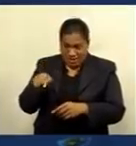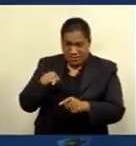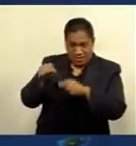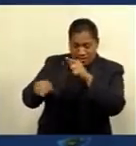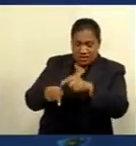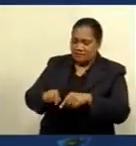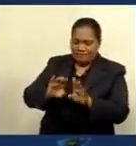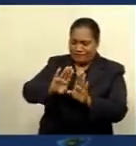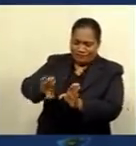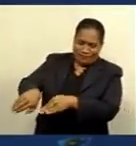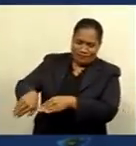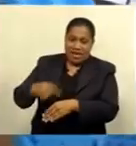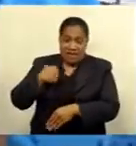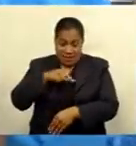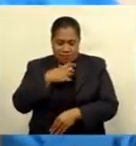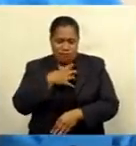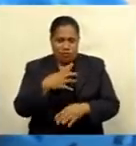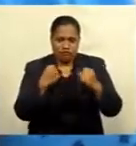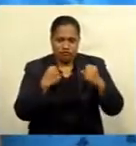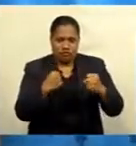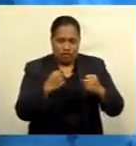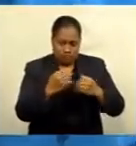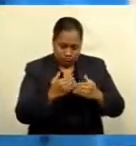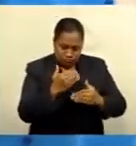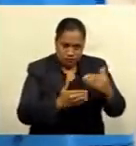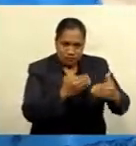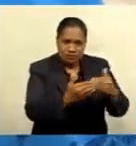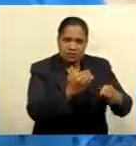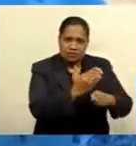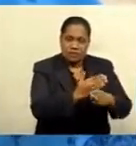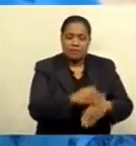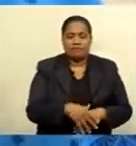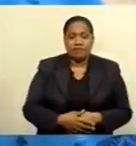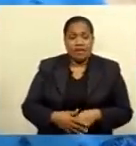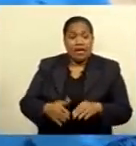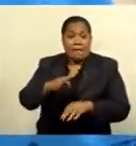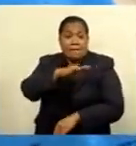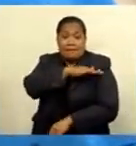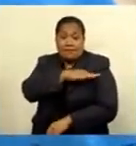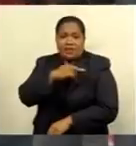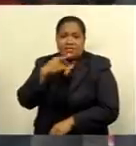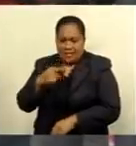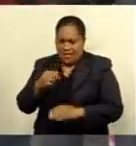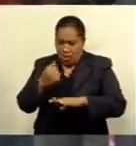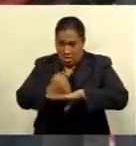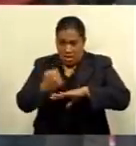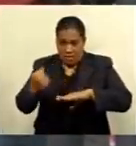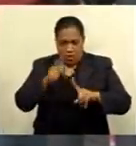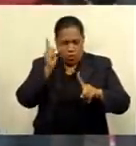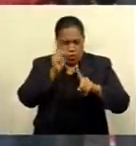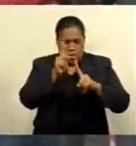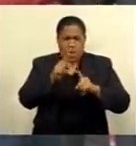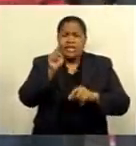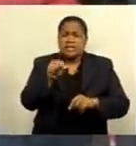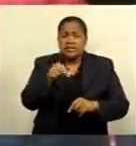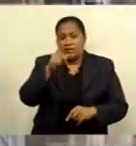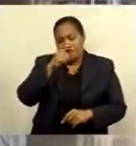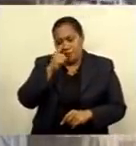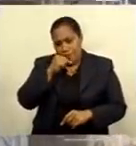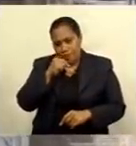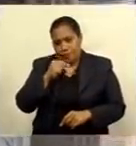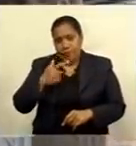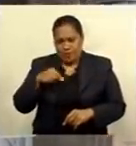will make us even more stronger. Baini Marama says the government has prioritized the needs of people by putting in place initiatives